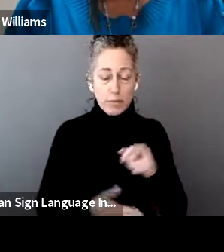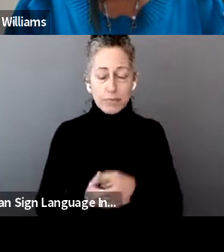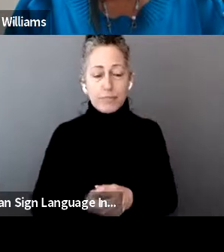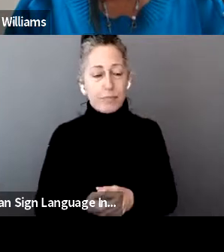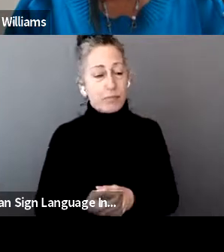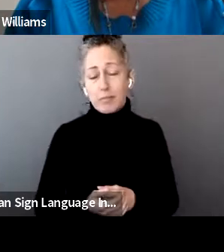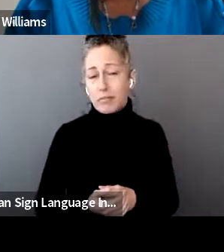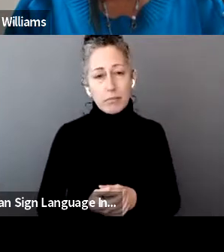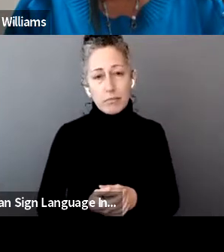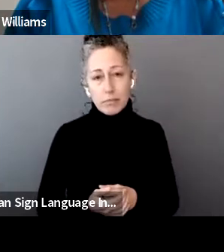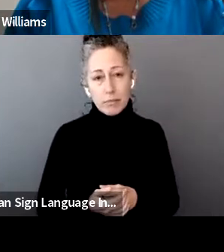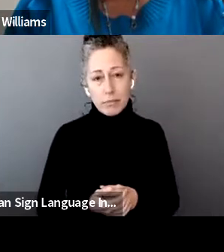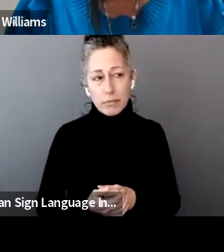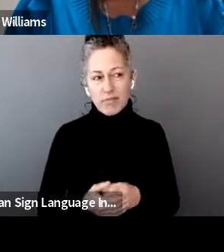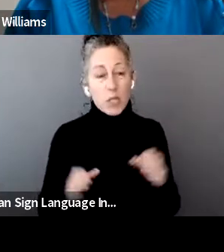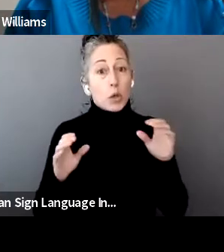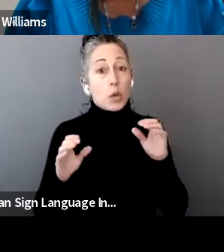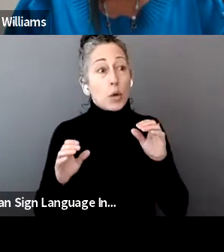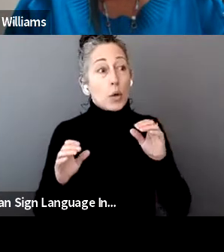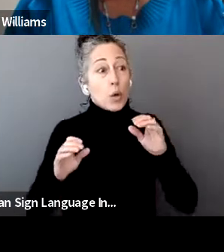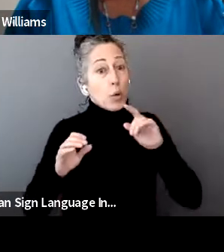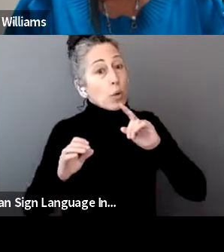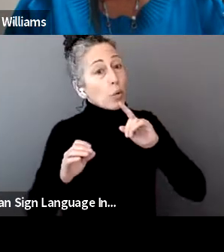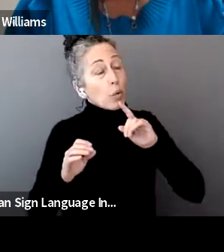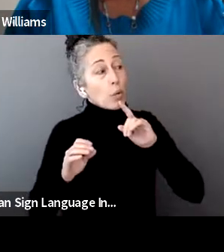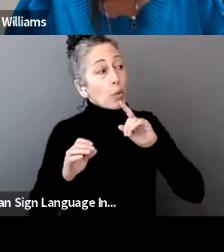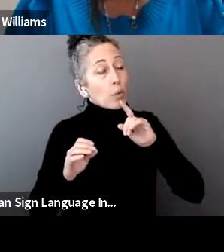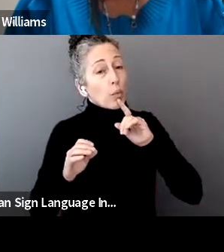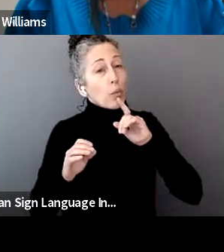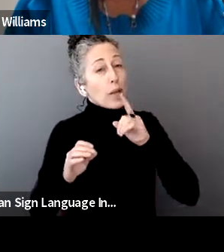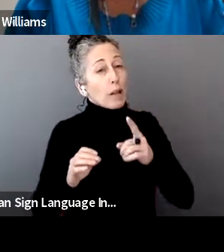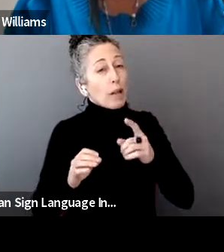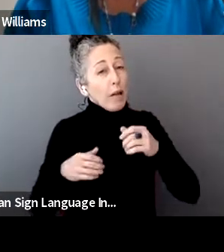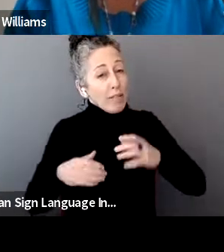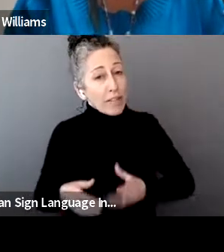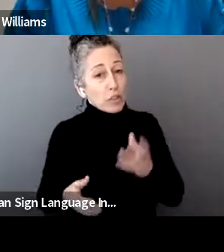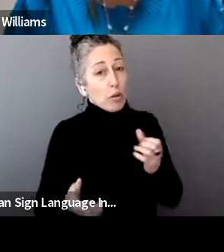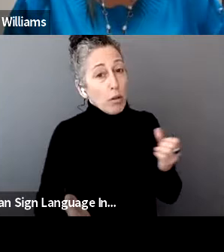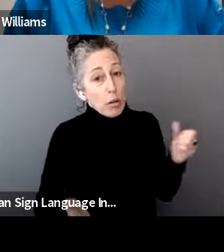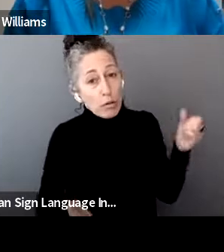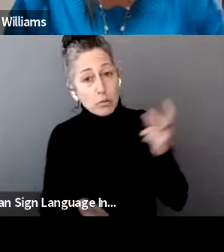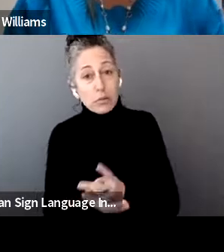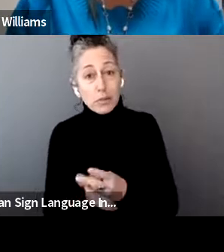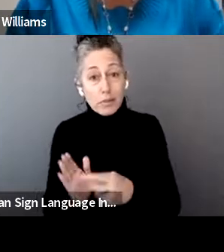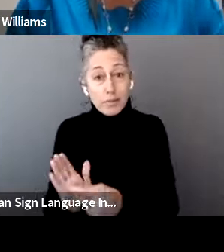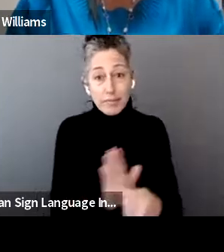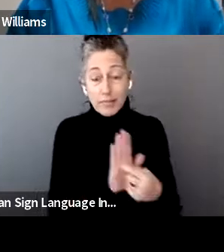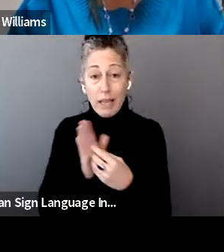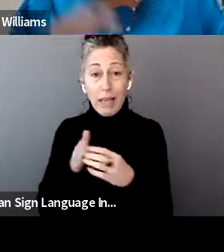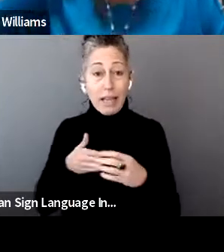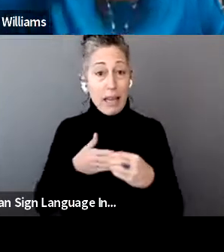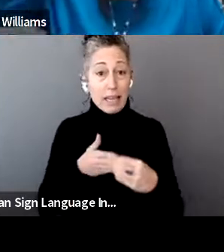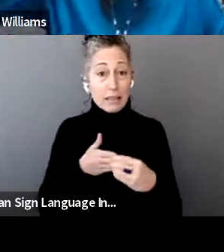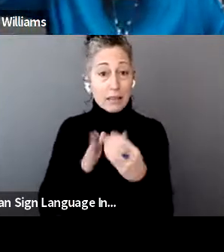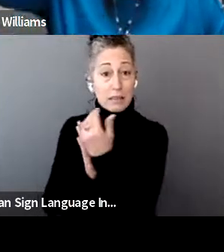official guidance to release yet on those changes. Like I said, we're looking at the implementation of those. However, as far